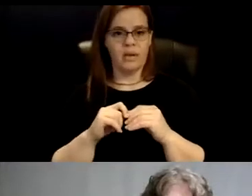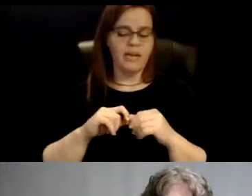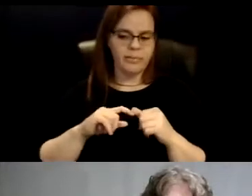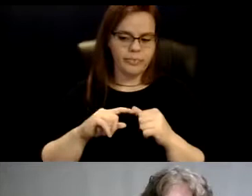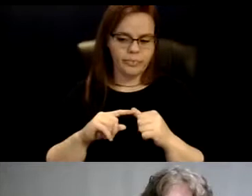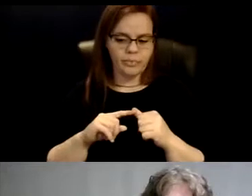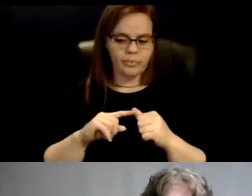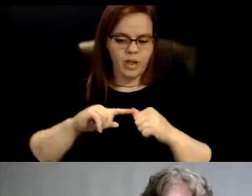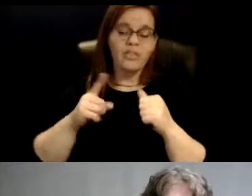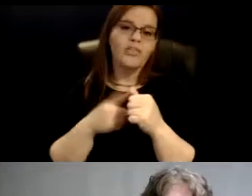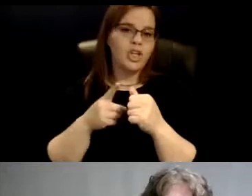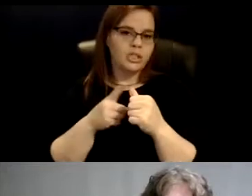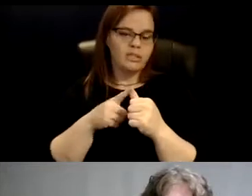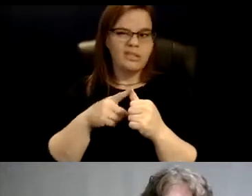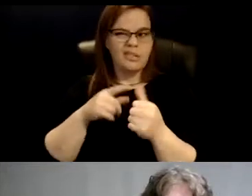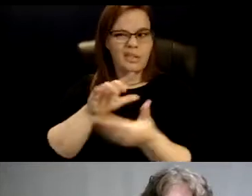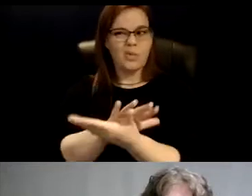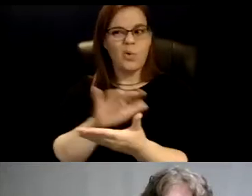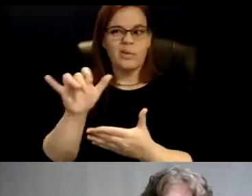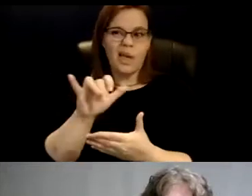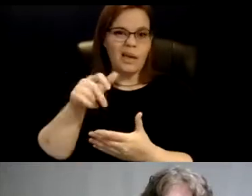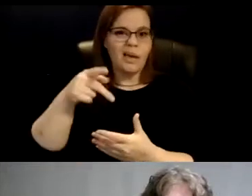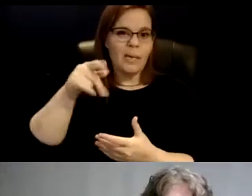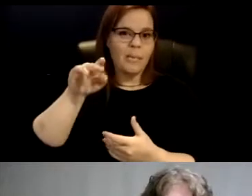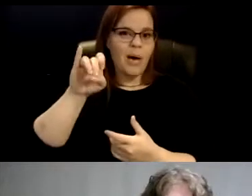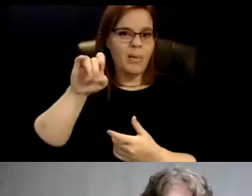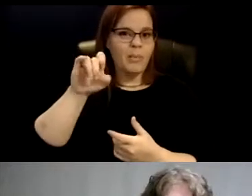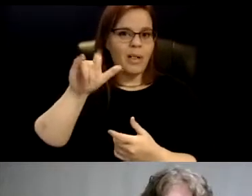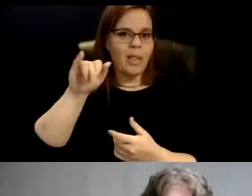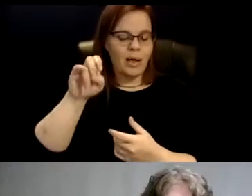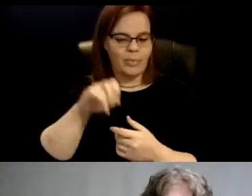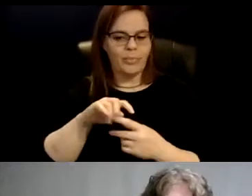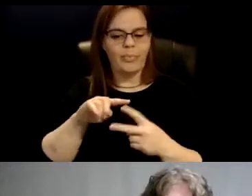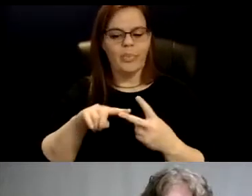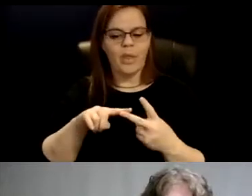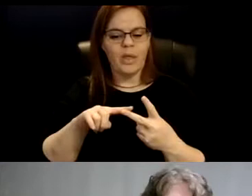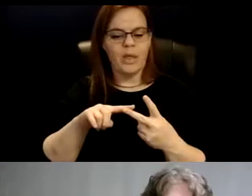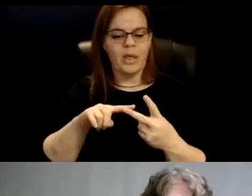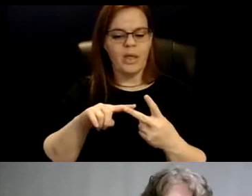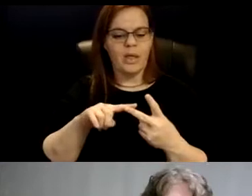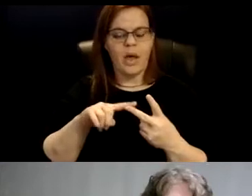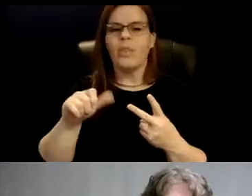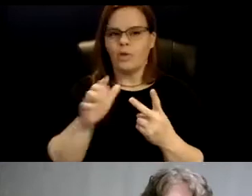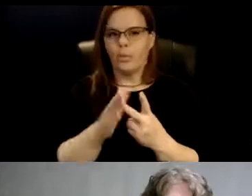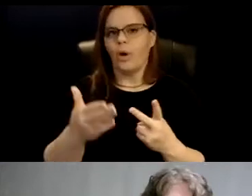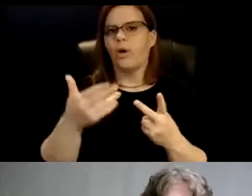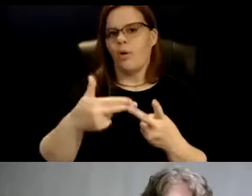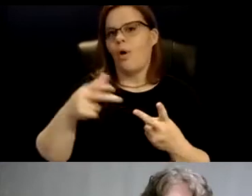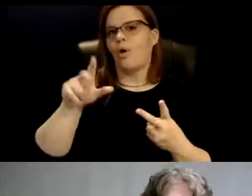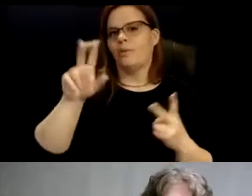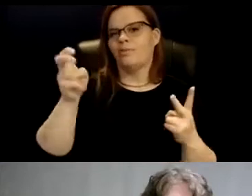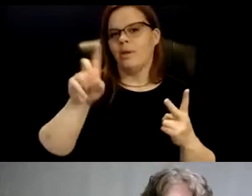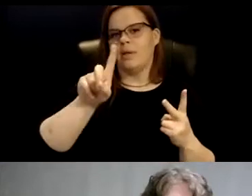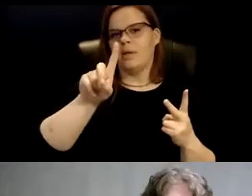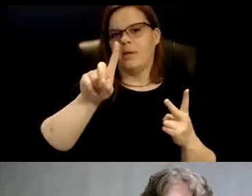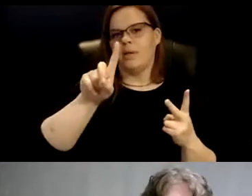pipeline. Um, there's also a book called discrit, um, D I S C R I